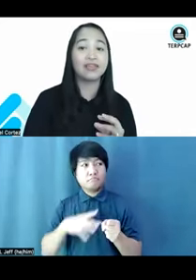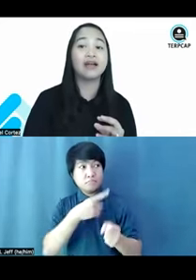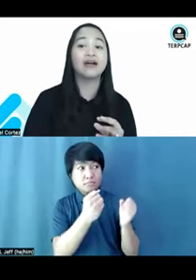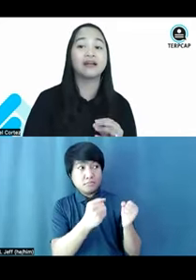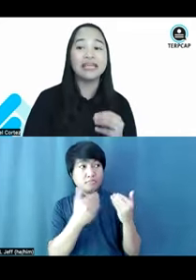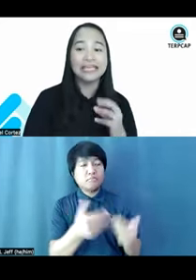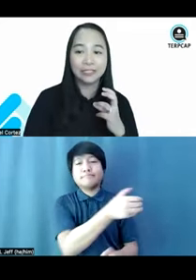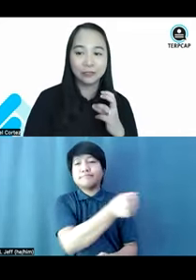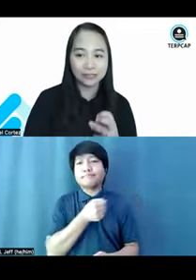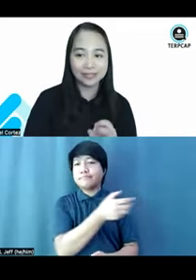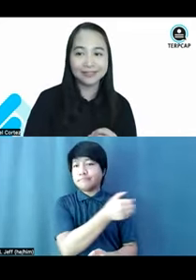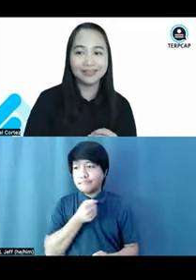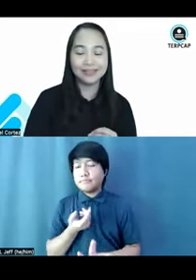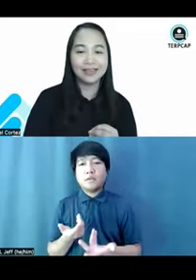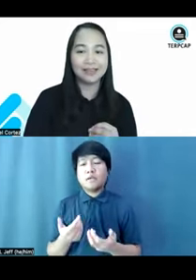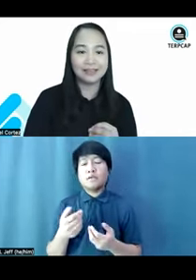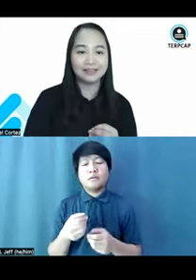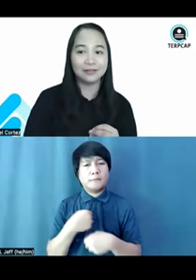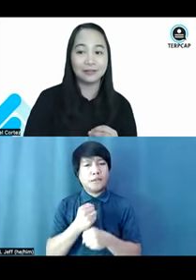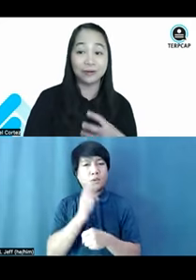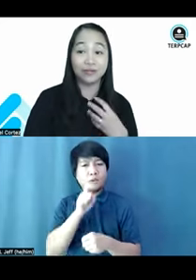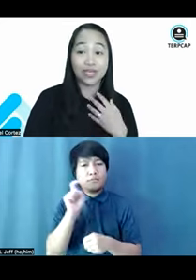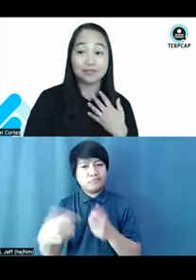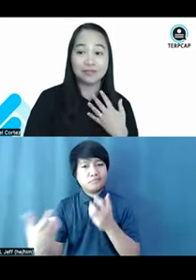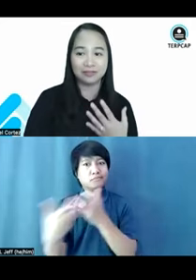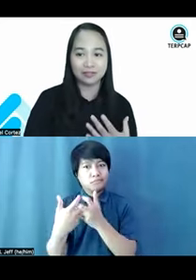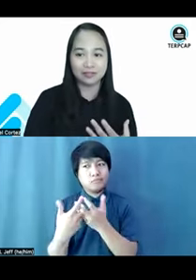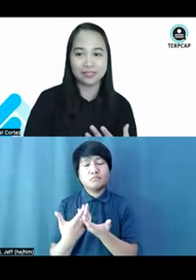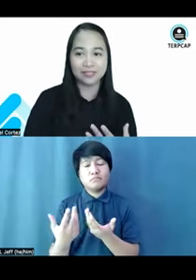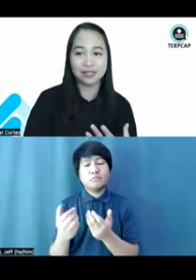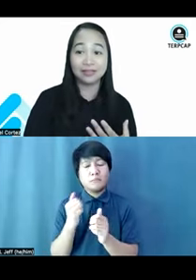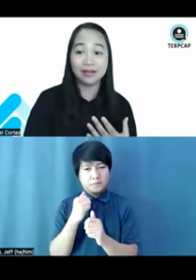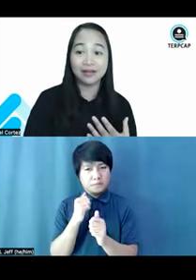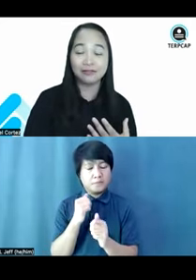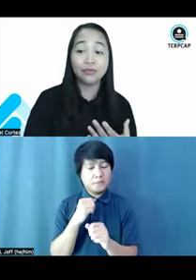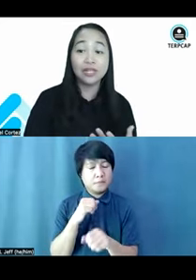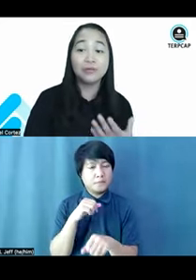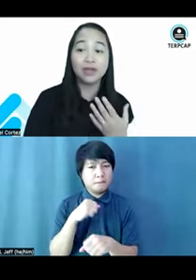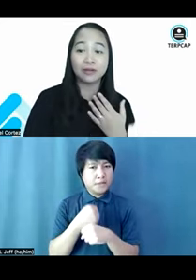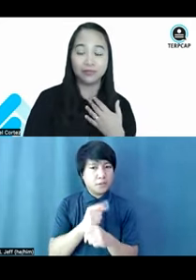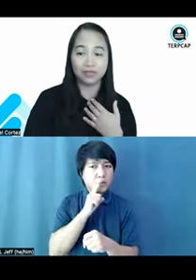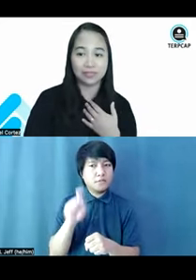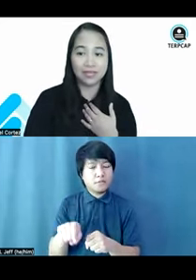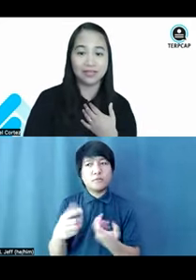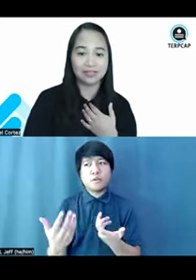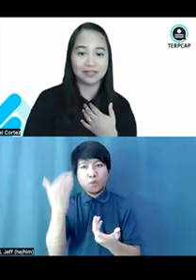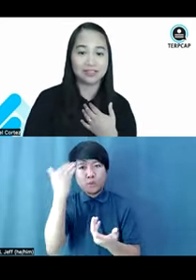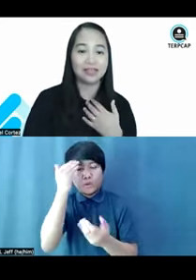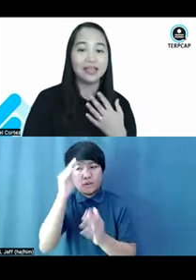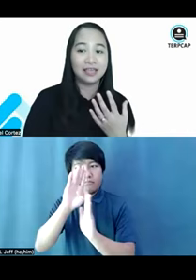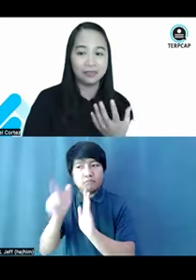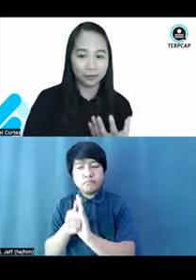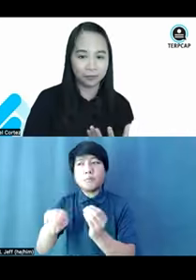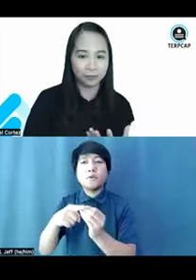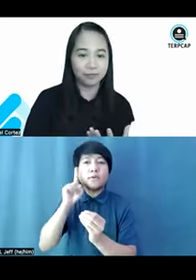sure that they are included and that, you know, their voice matters. And they are fully aware of what is being discussed